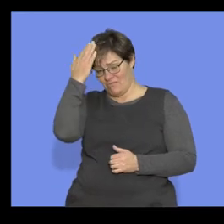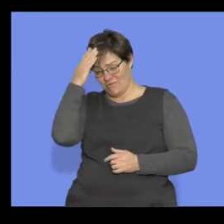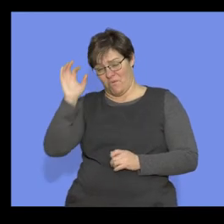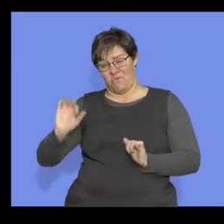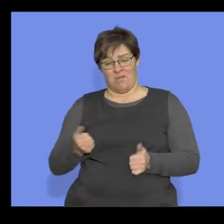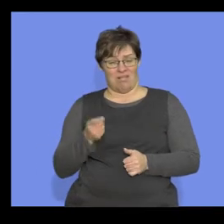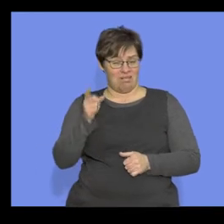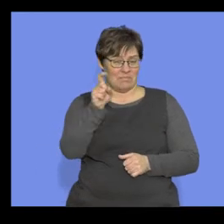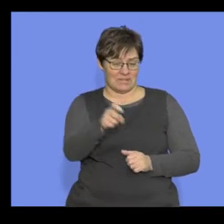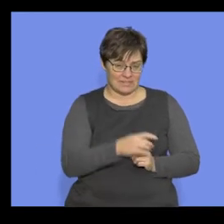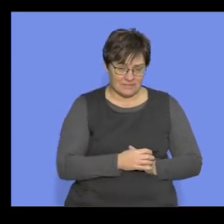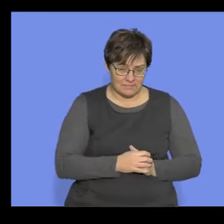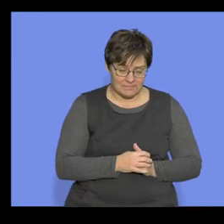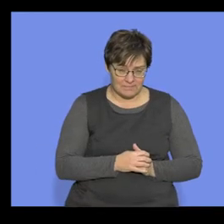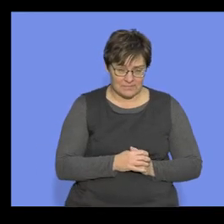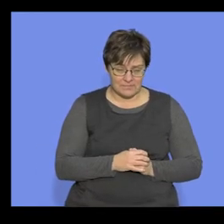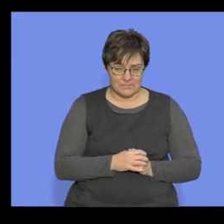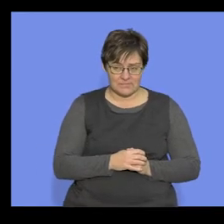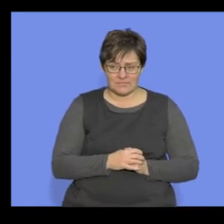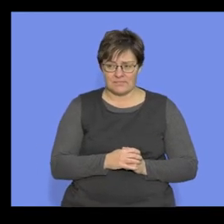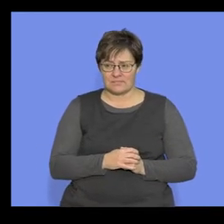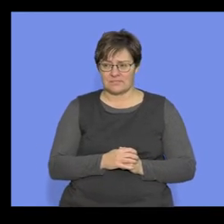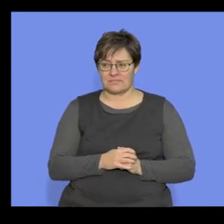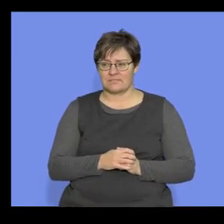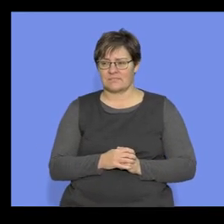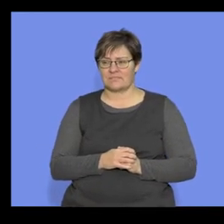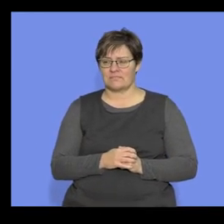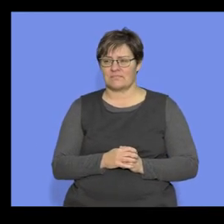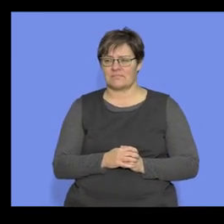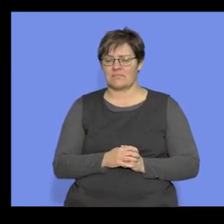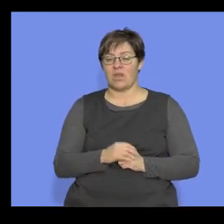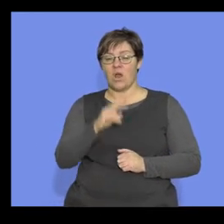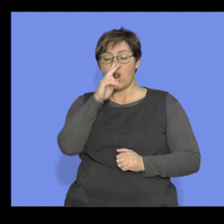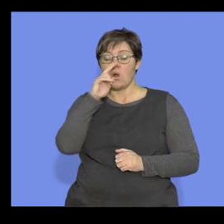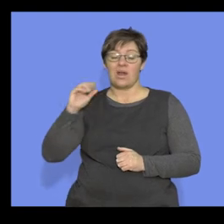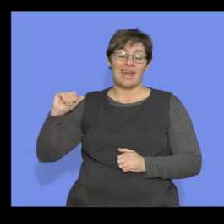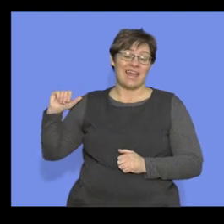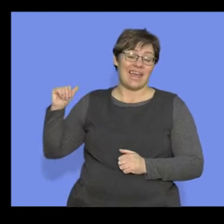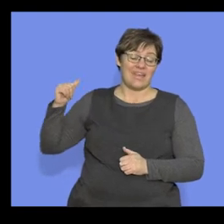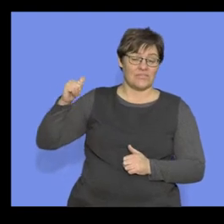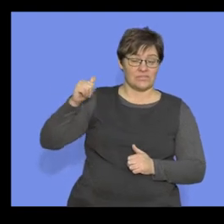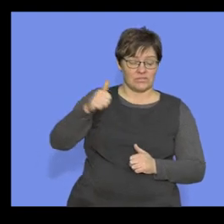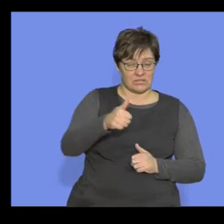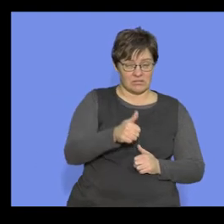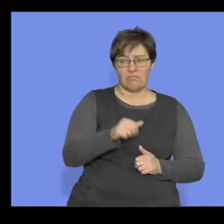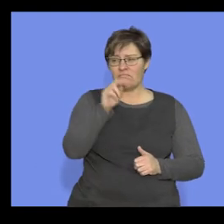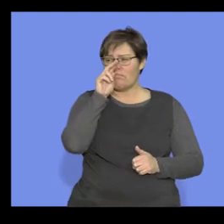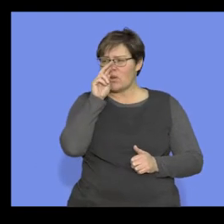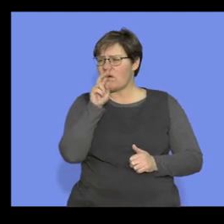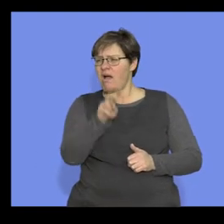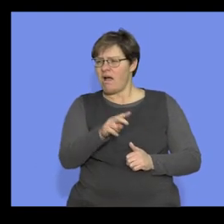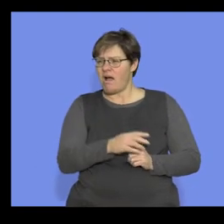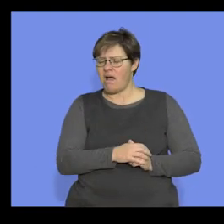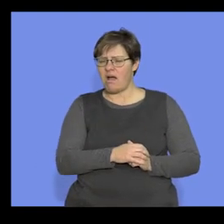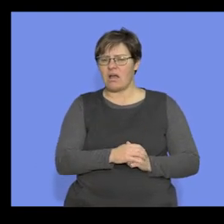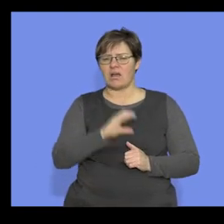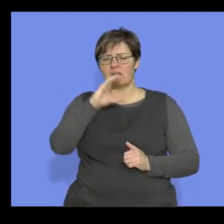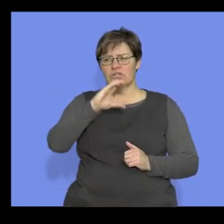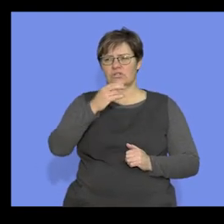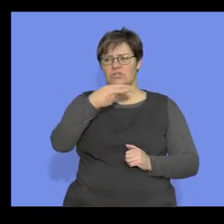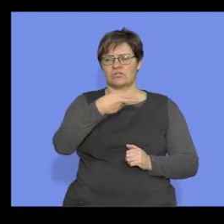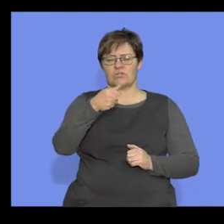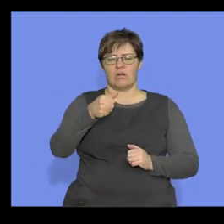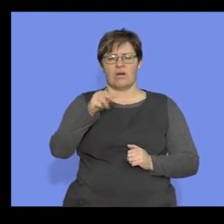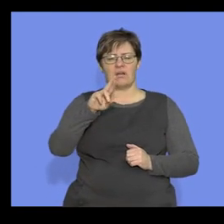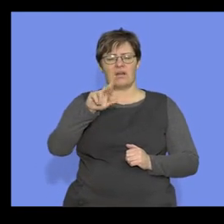familiar with. Now, when we're looking at the evolution, very often when you look at evolution, I think Charles Darwin